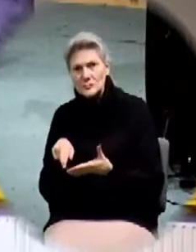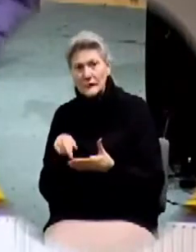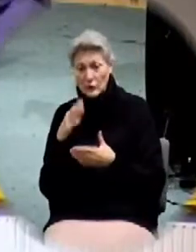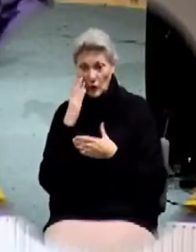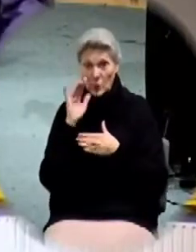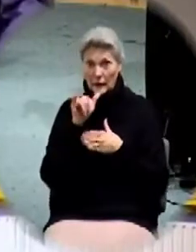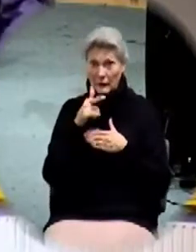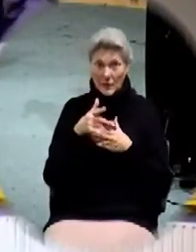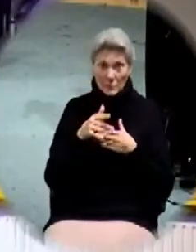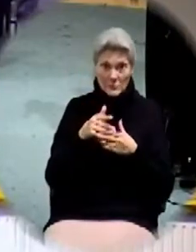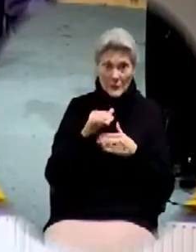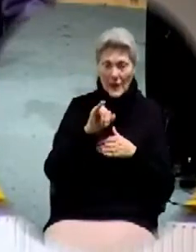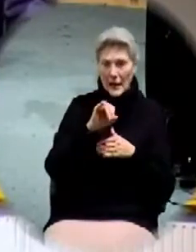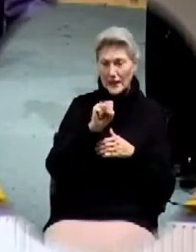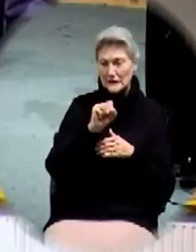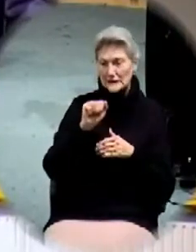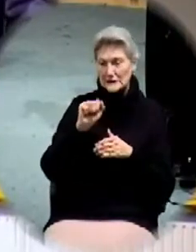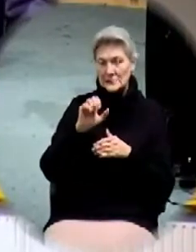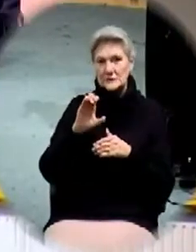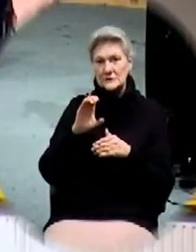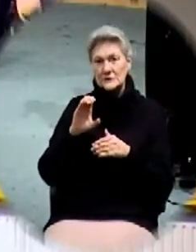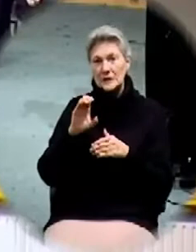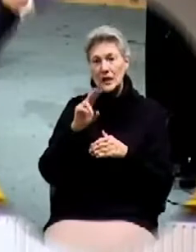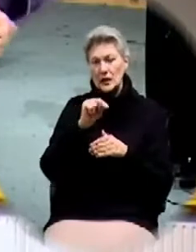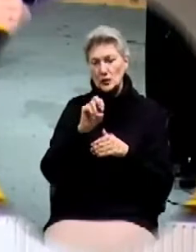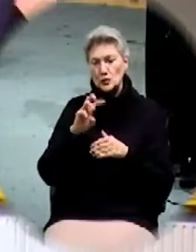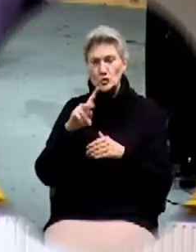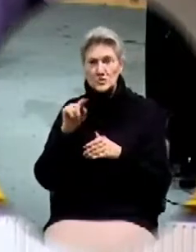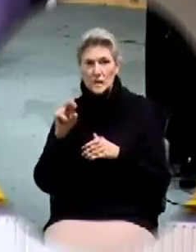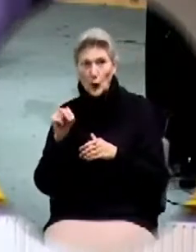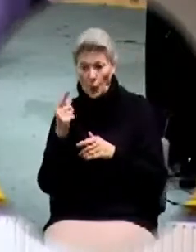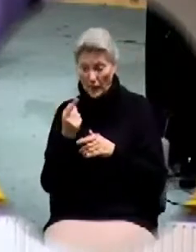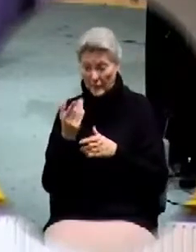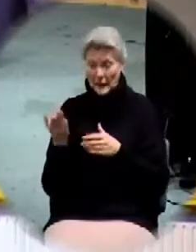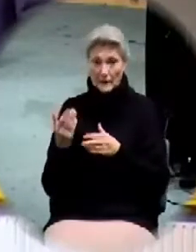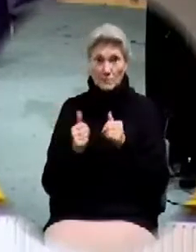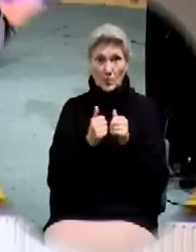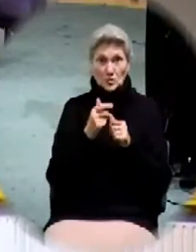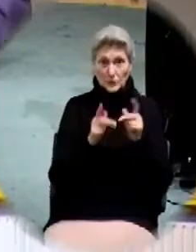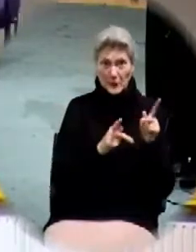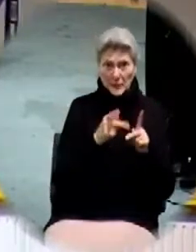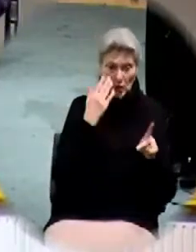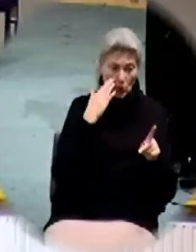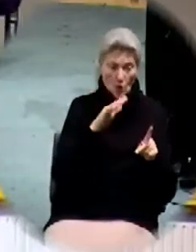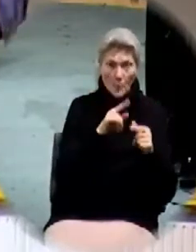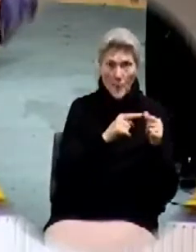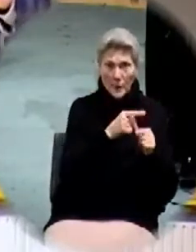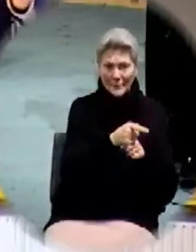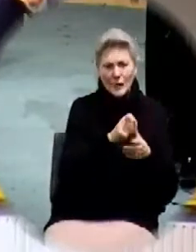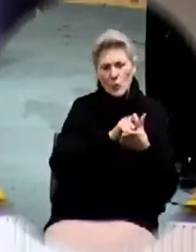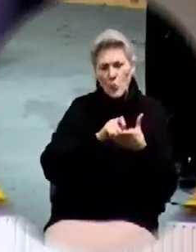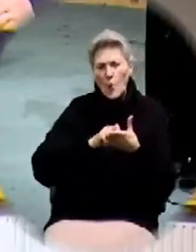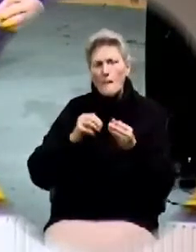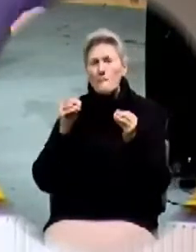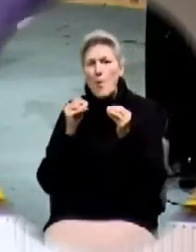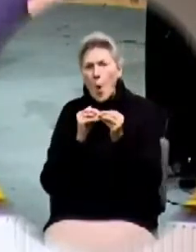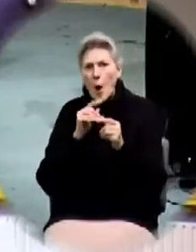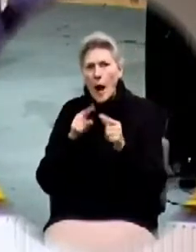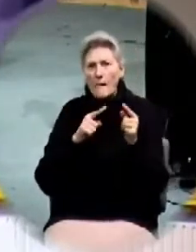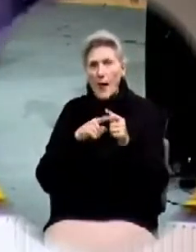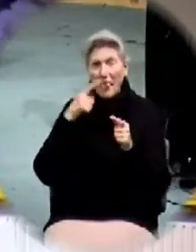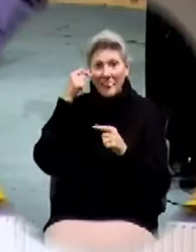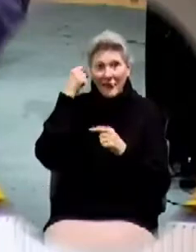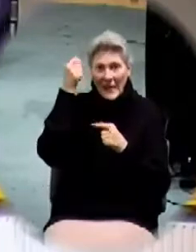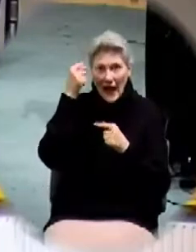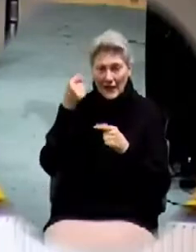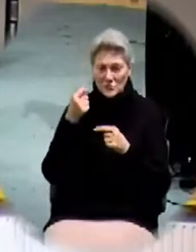Isaac Newton, one thing that most people don't know about him is that he wrote more about theology